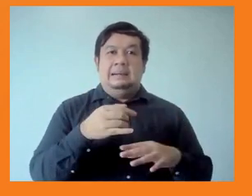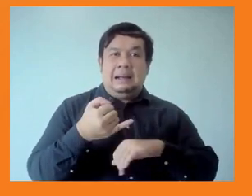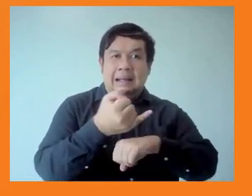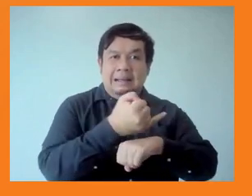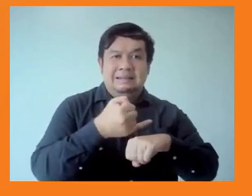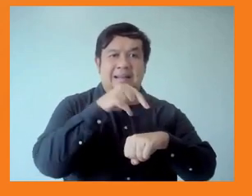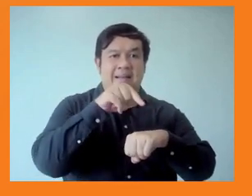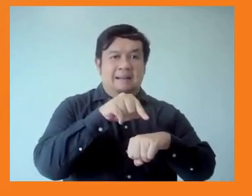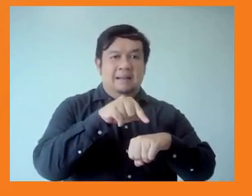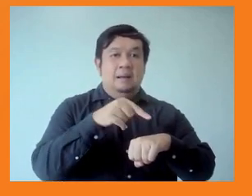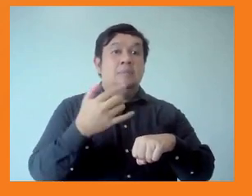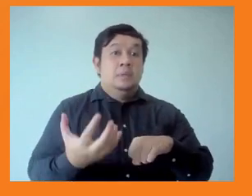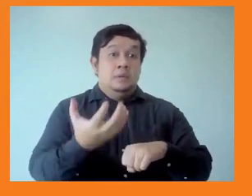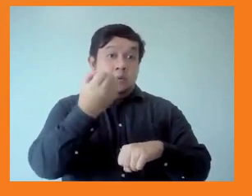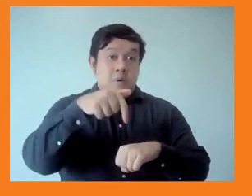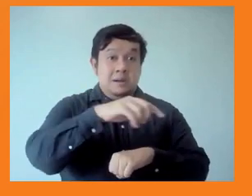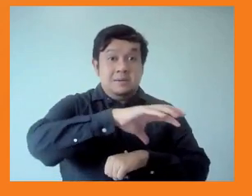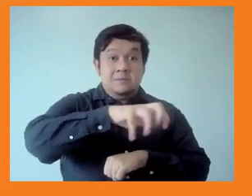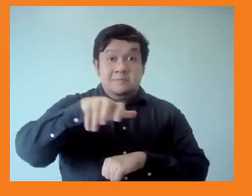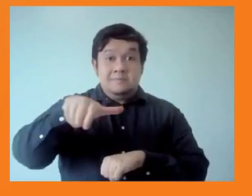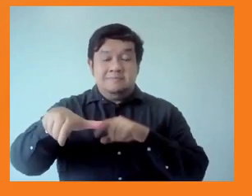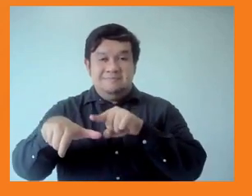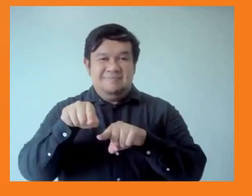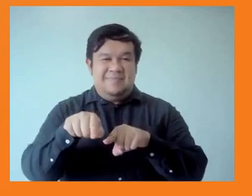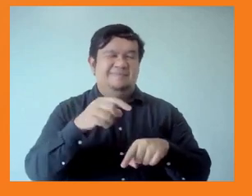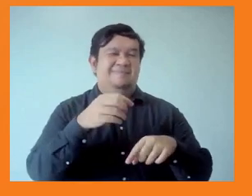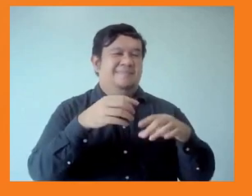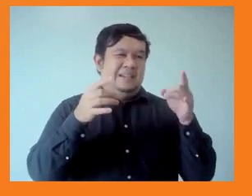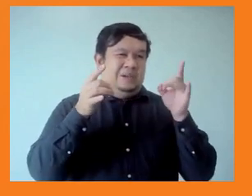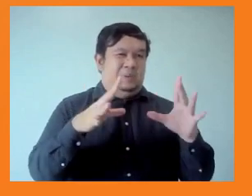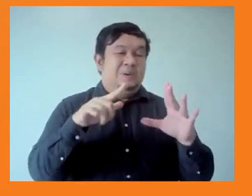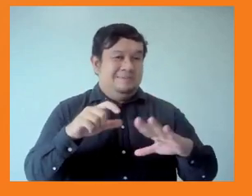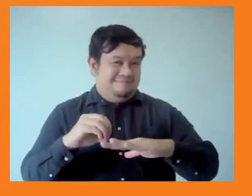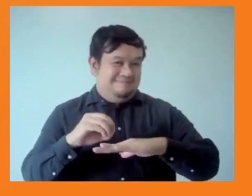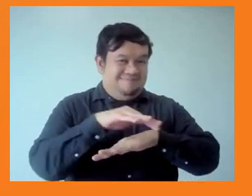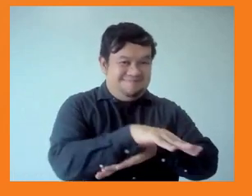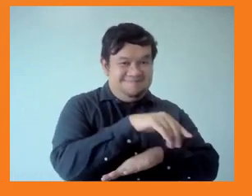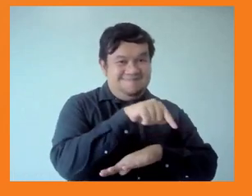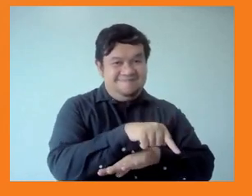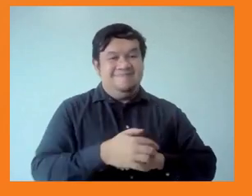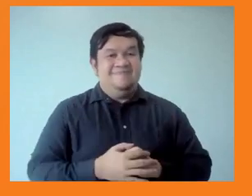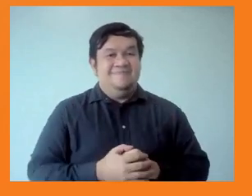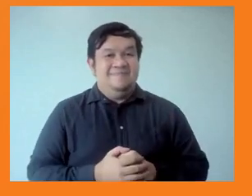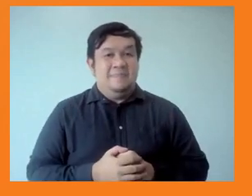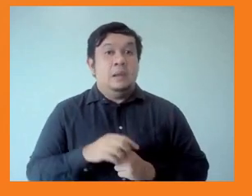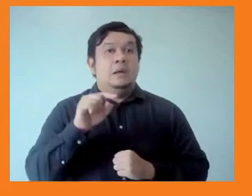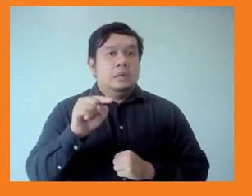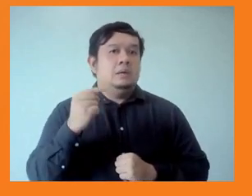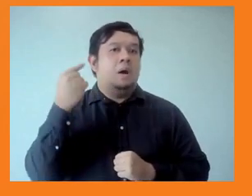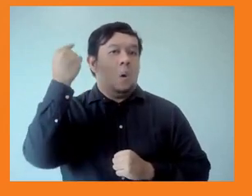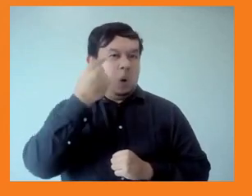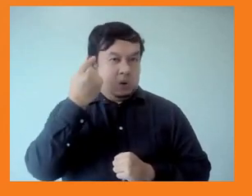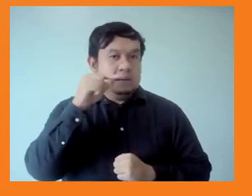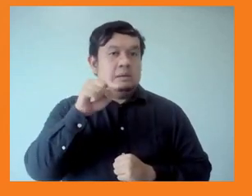of certain nation states. And so I think they need support beyond, you know, a free